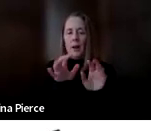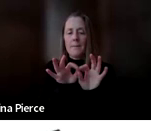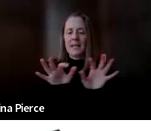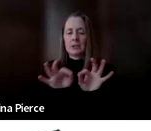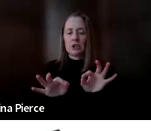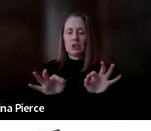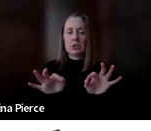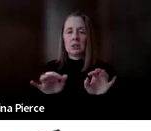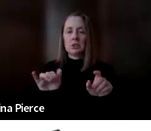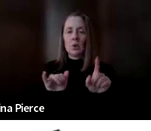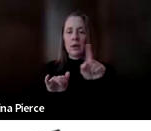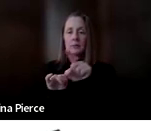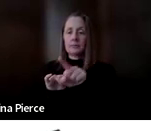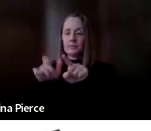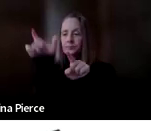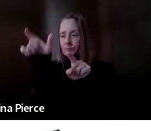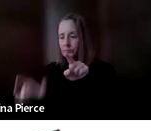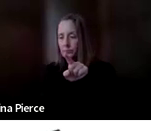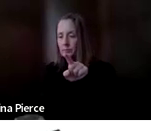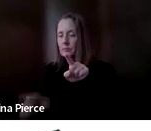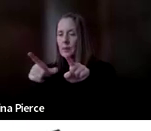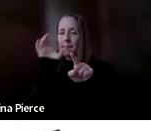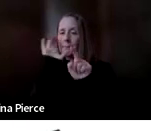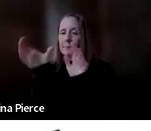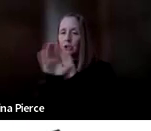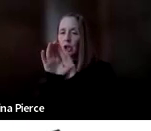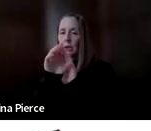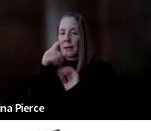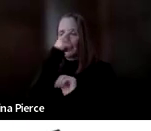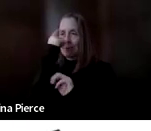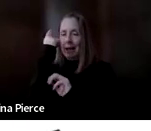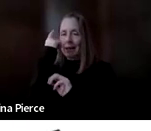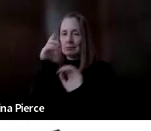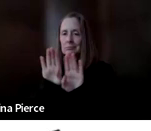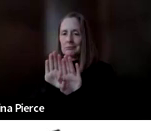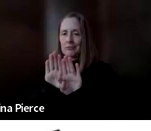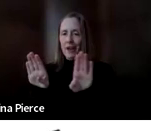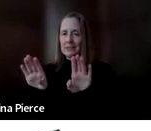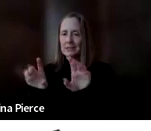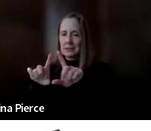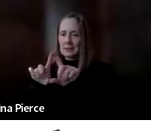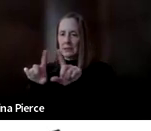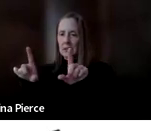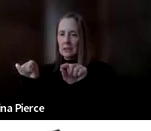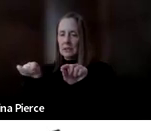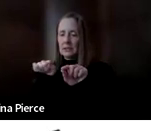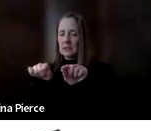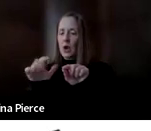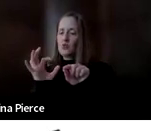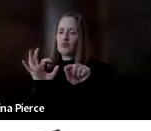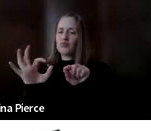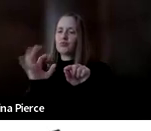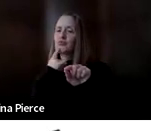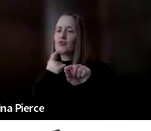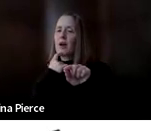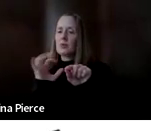the right side of the screen, there's a little black flat switch that has a red circle button on it.